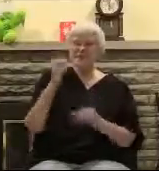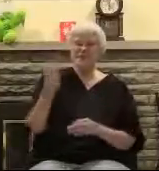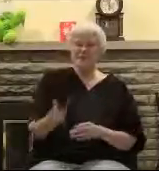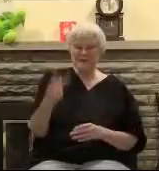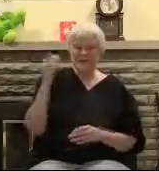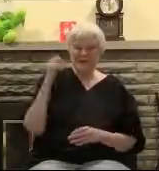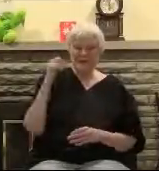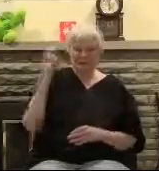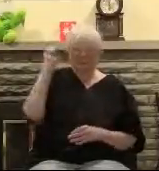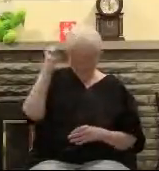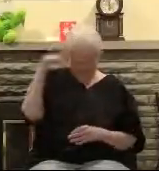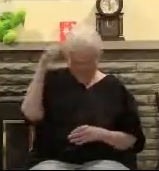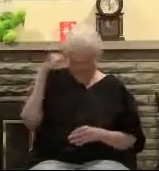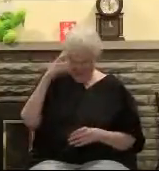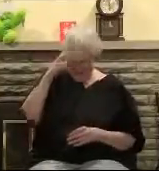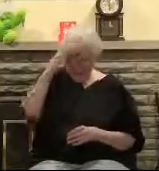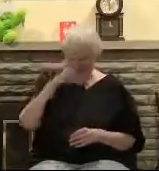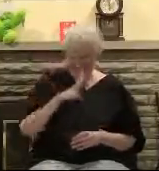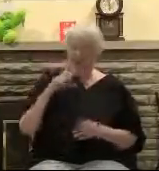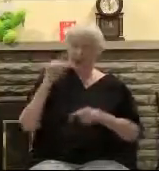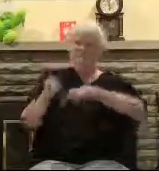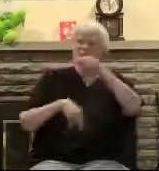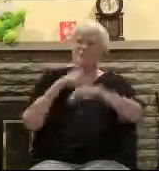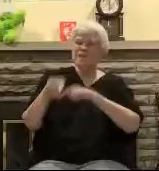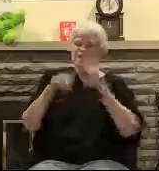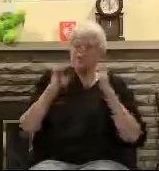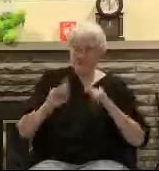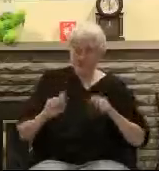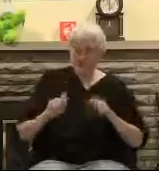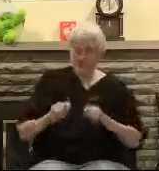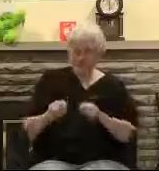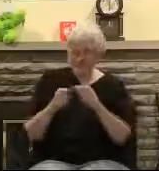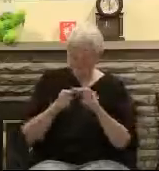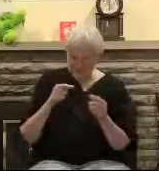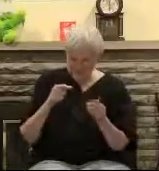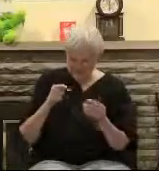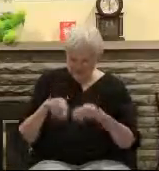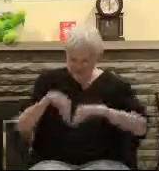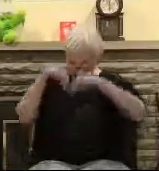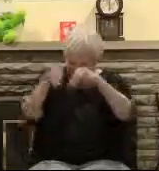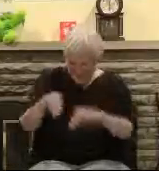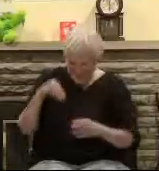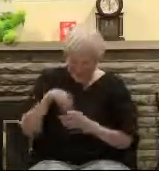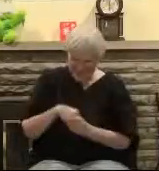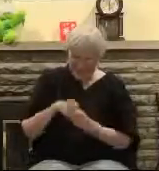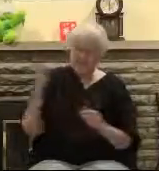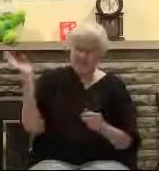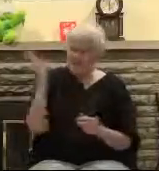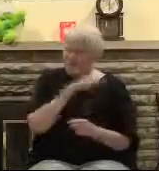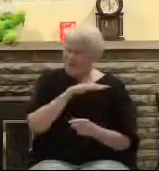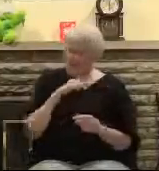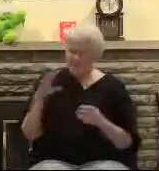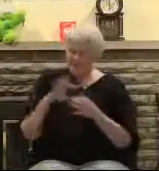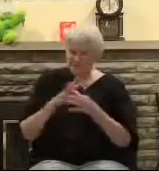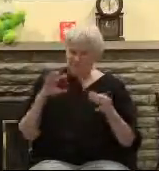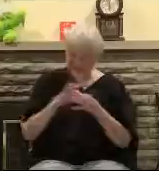It doesn't say three. So there's a lot of fictional things that get splashed into the truth. So you've to be careful about that. And one of